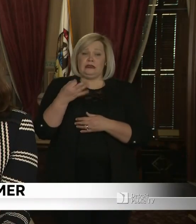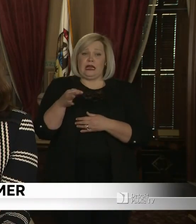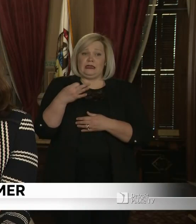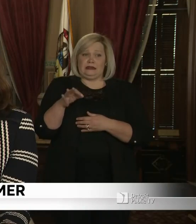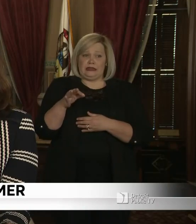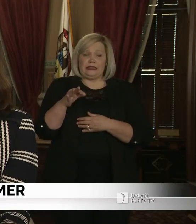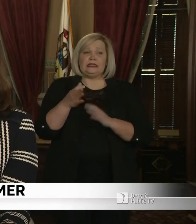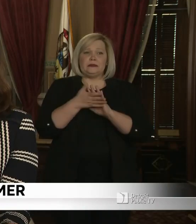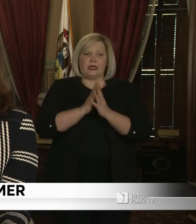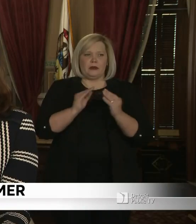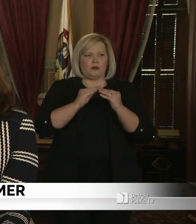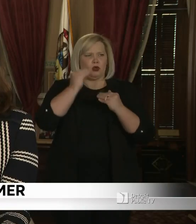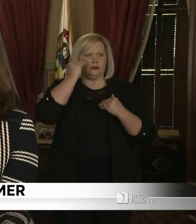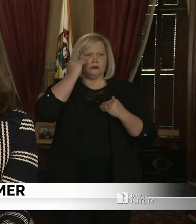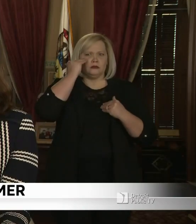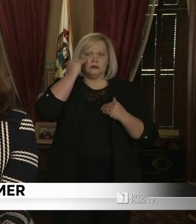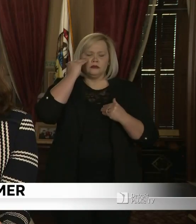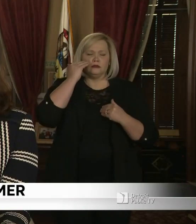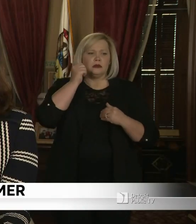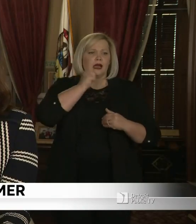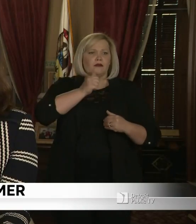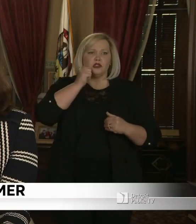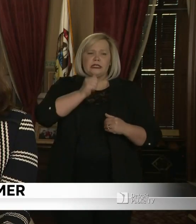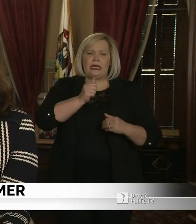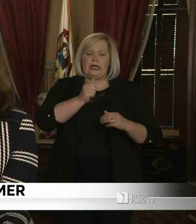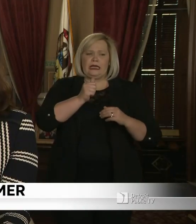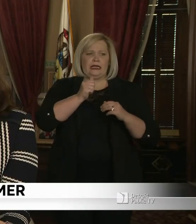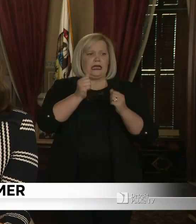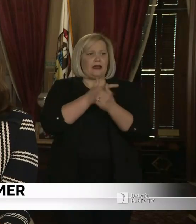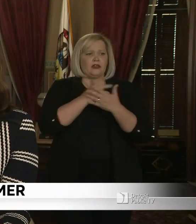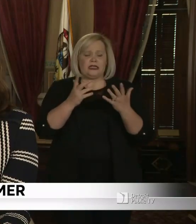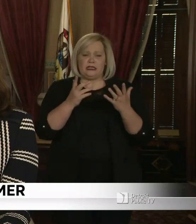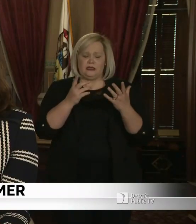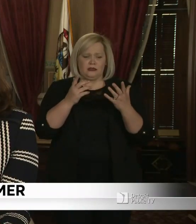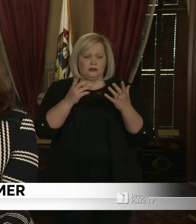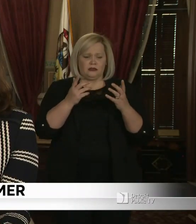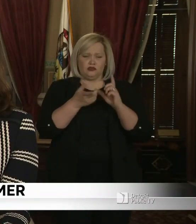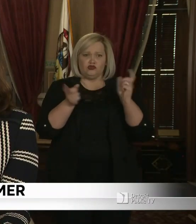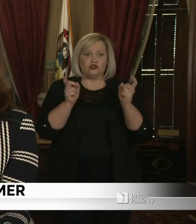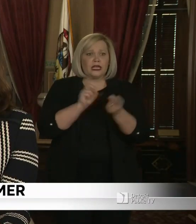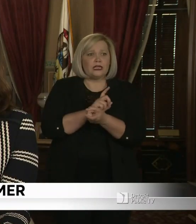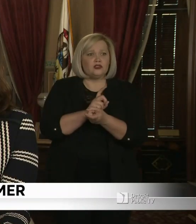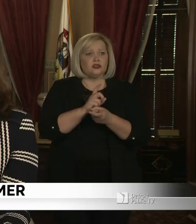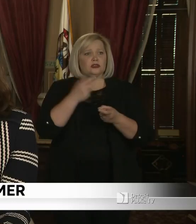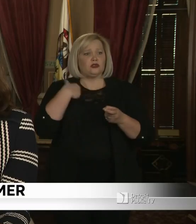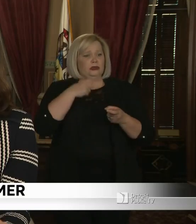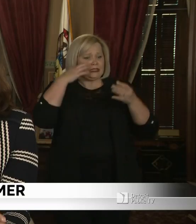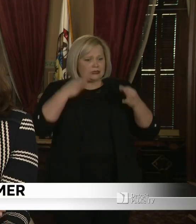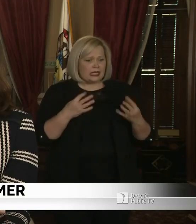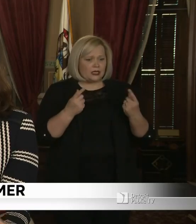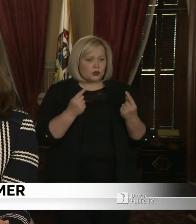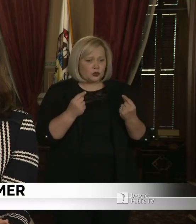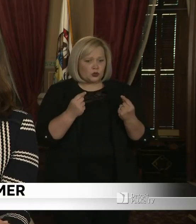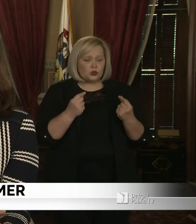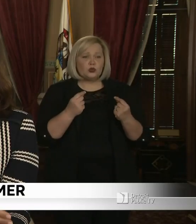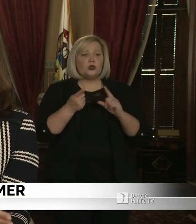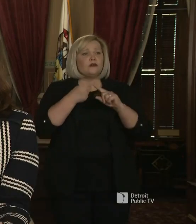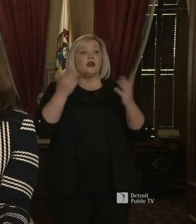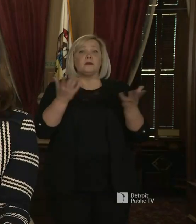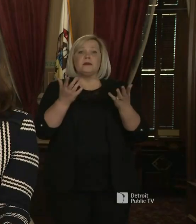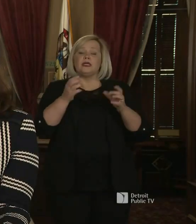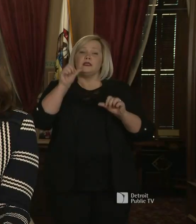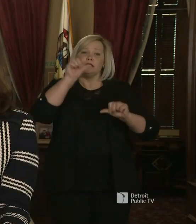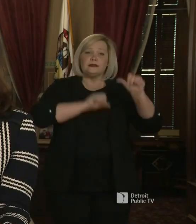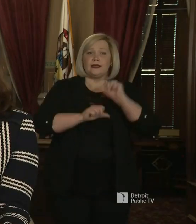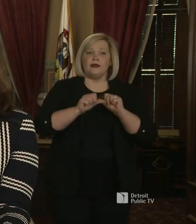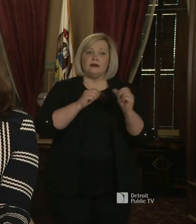every day this dynamic is, is changing dramatically. We're making decisions based on the best science, the best